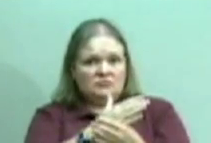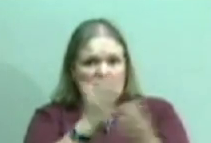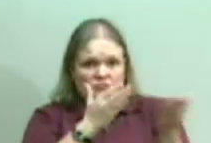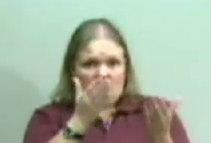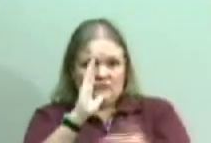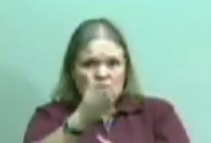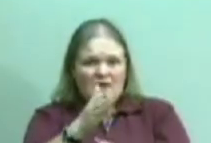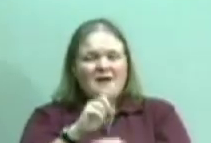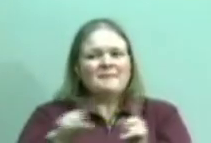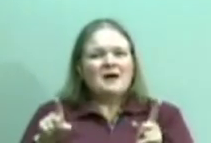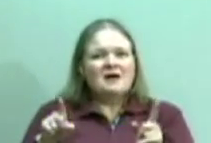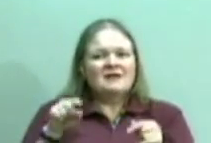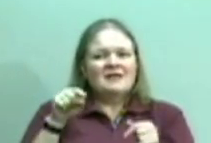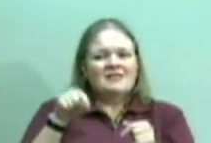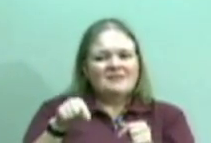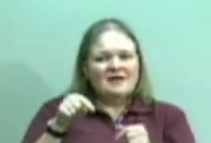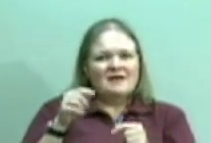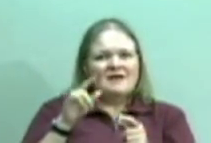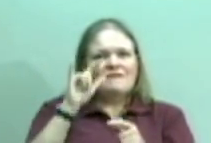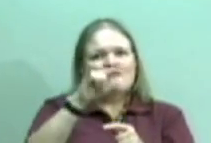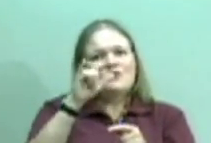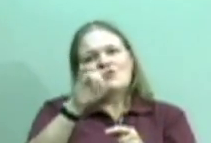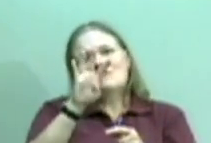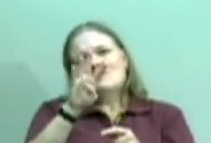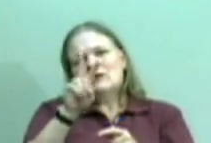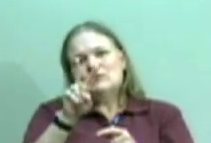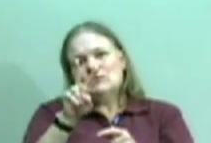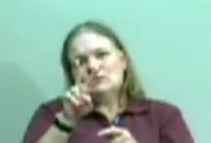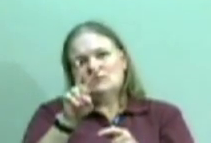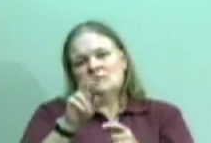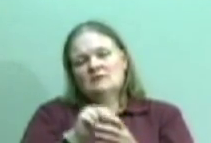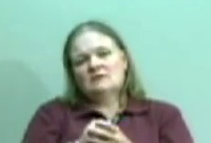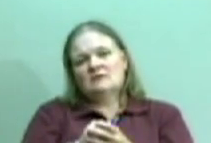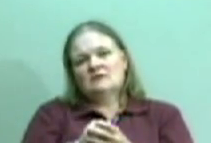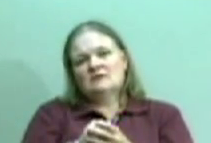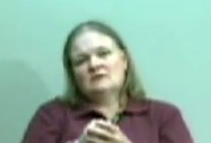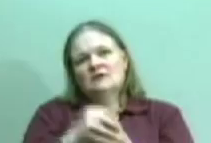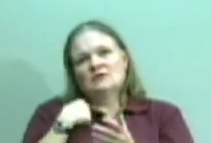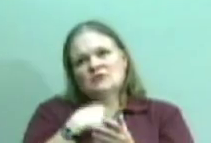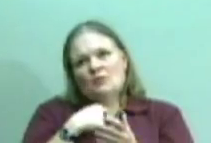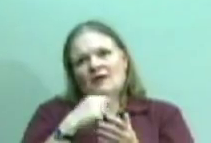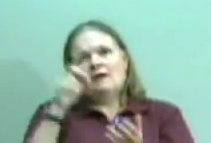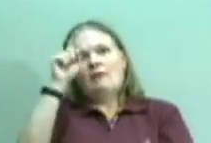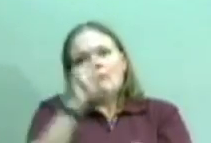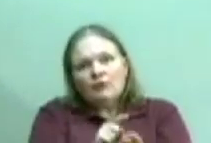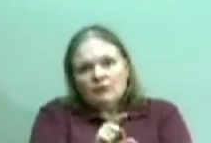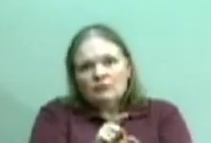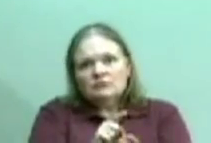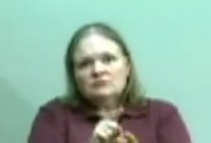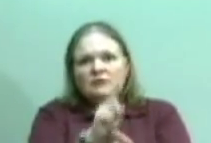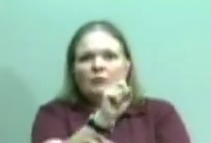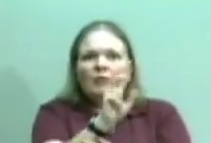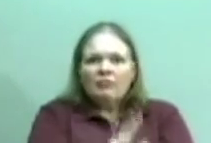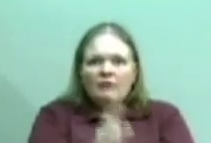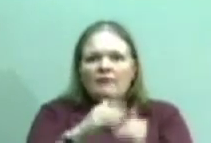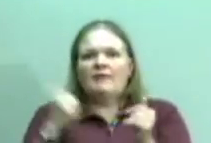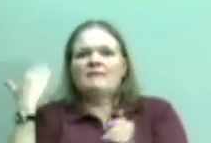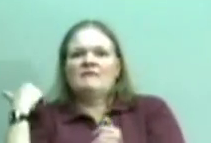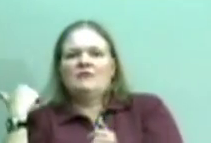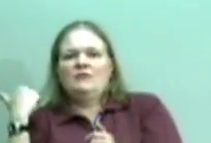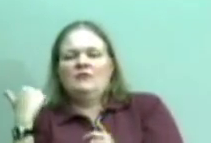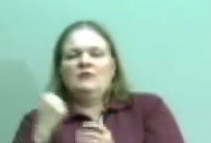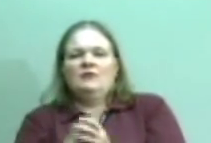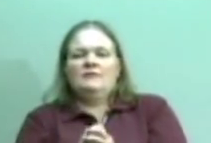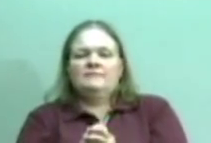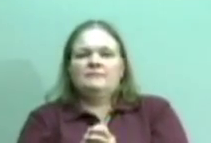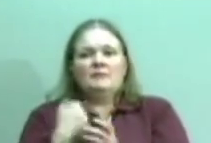They flew 42, I think it was. So we went to a third of what we had been doing before, and yet